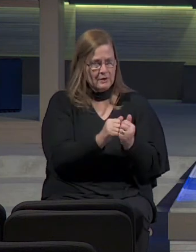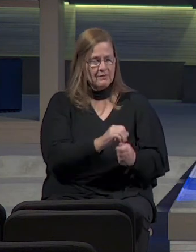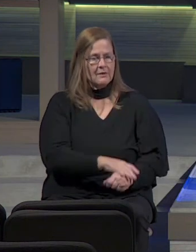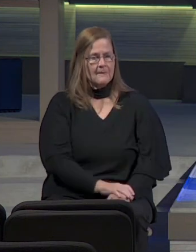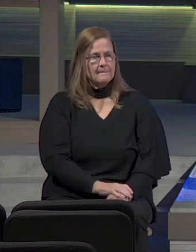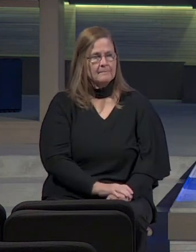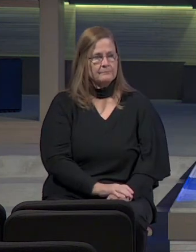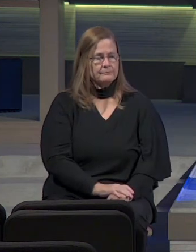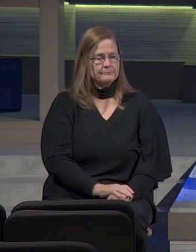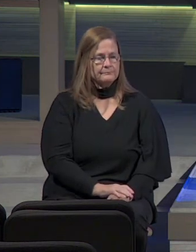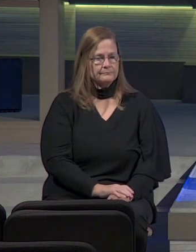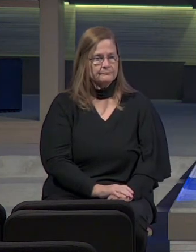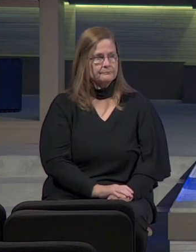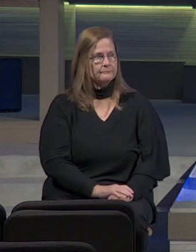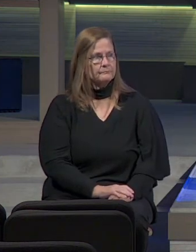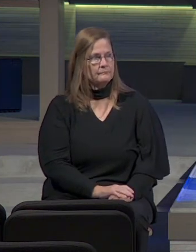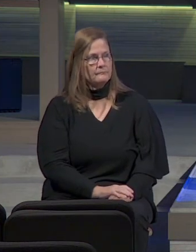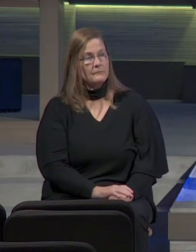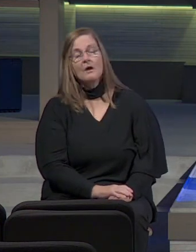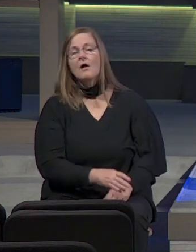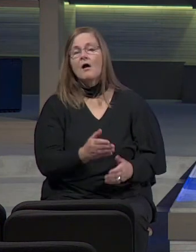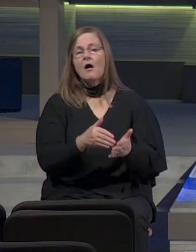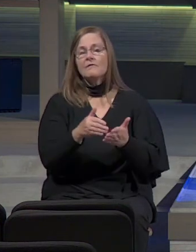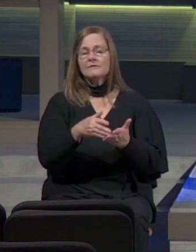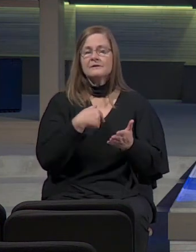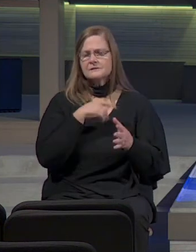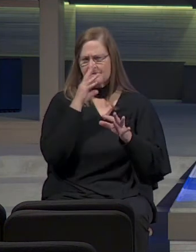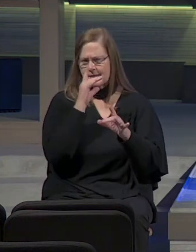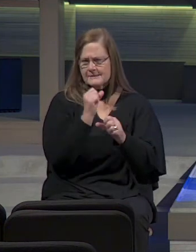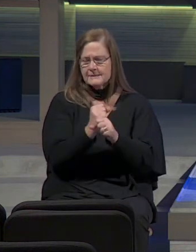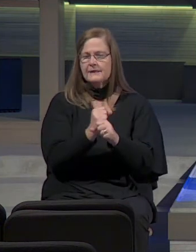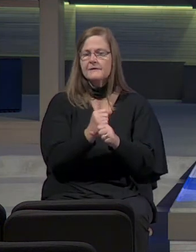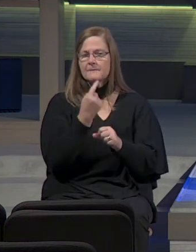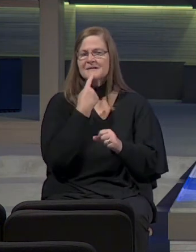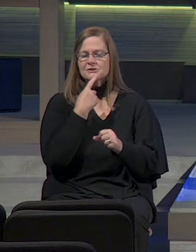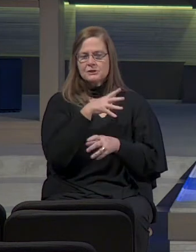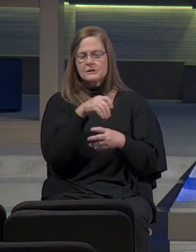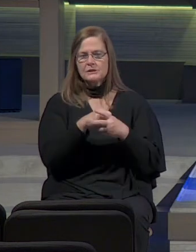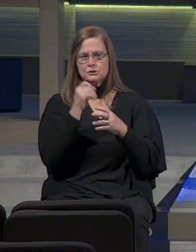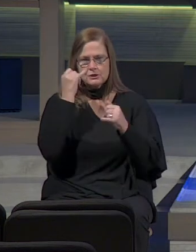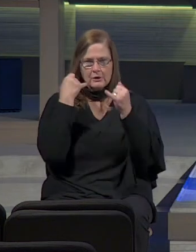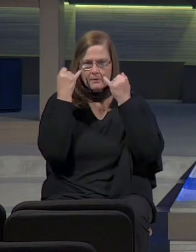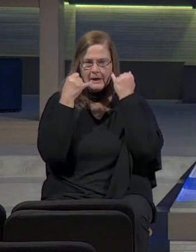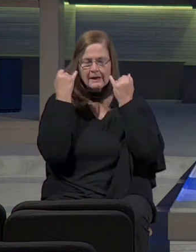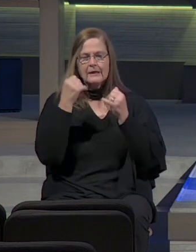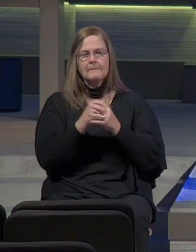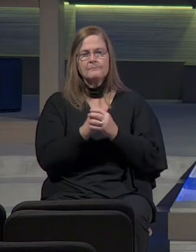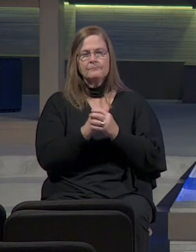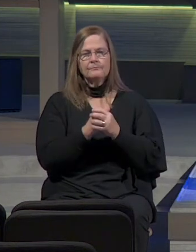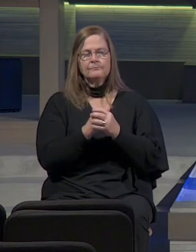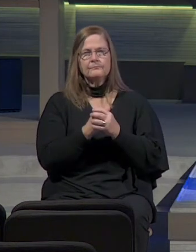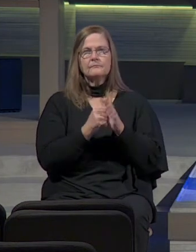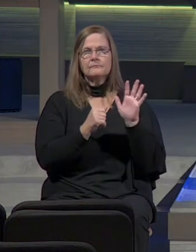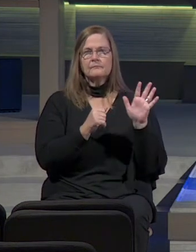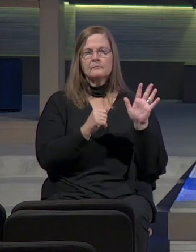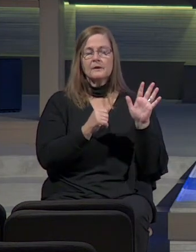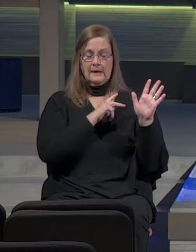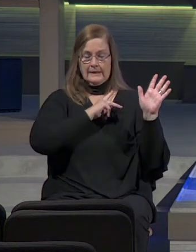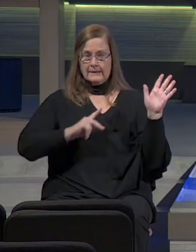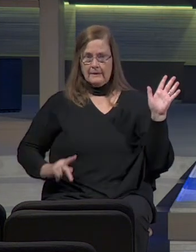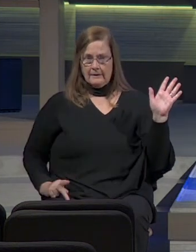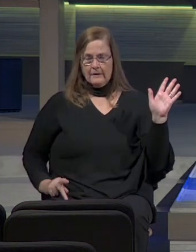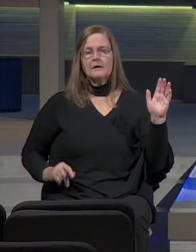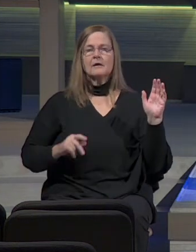Quite a number of times it's fascinating to me that mentioned in Jeremiah are prince, wait, king,